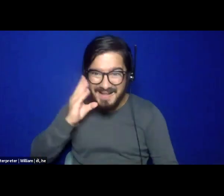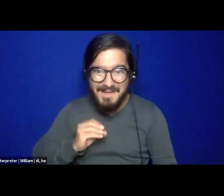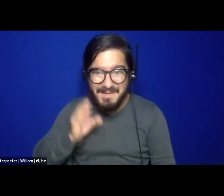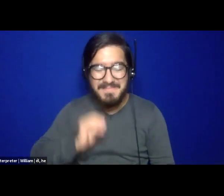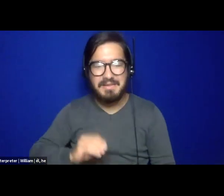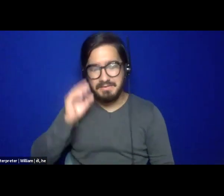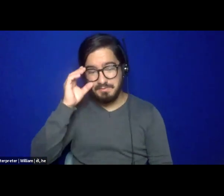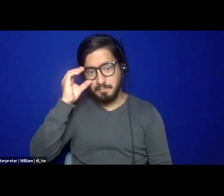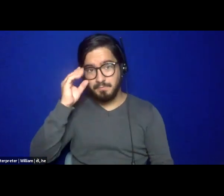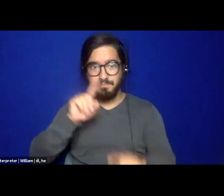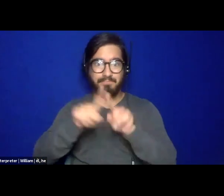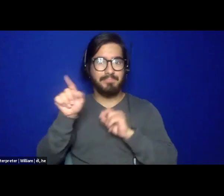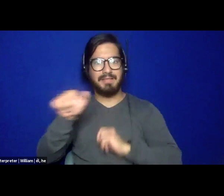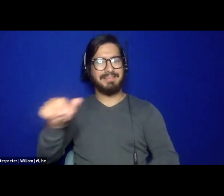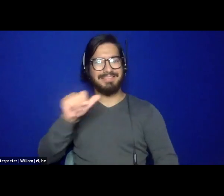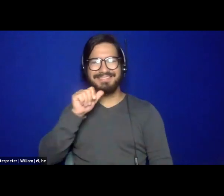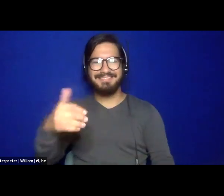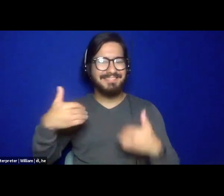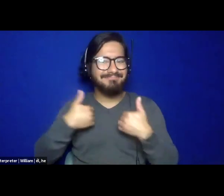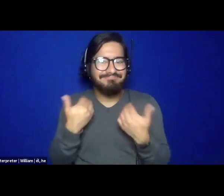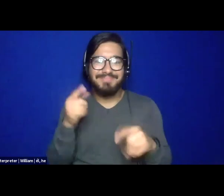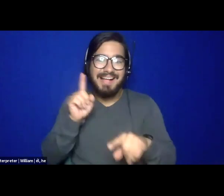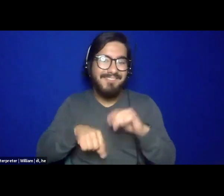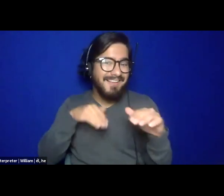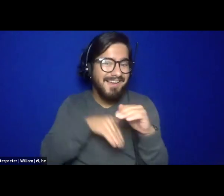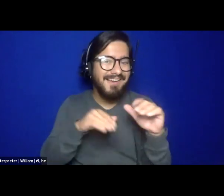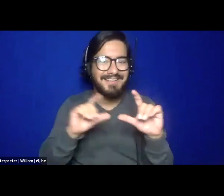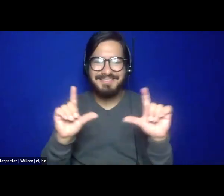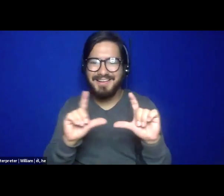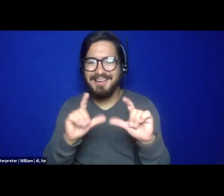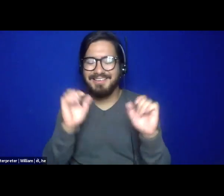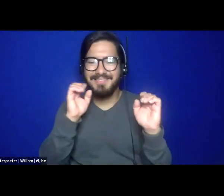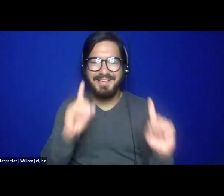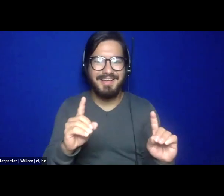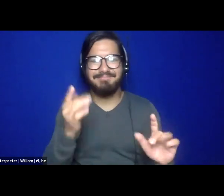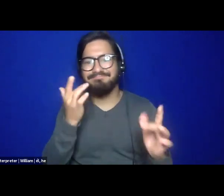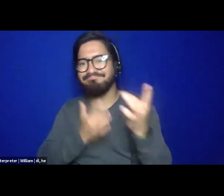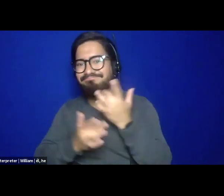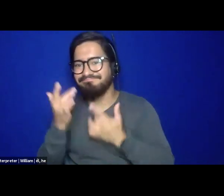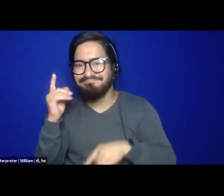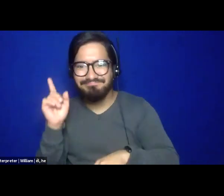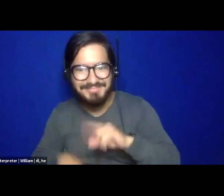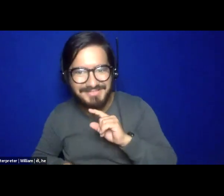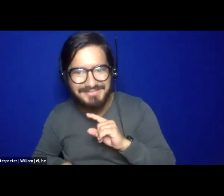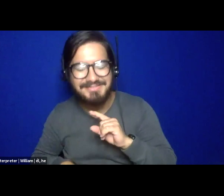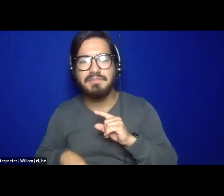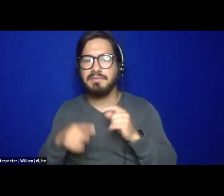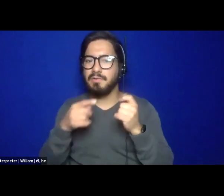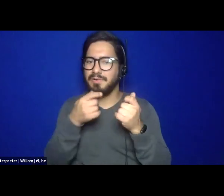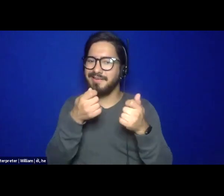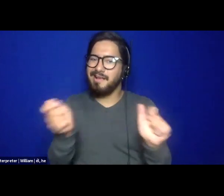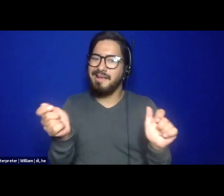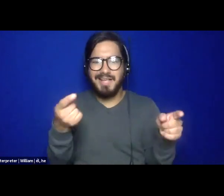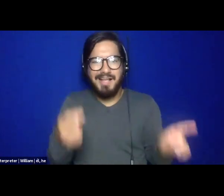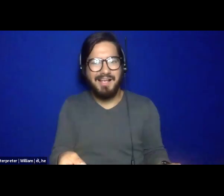the, the ability to get the license or the education, or they didn't have the money or they didn't have the, whatever the itch is, they